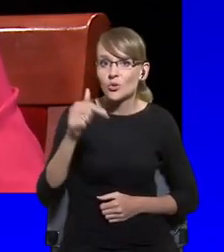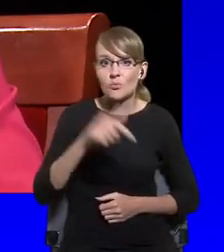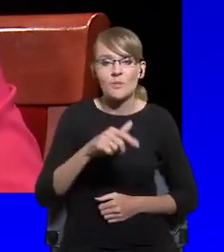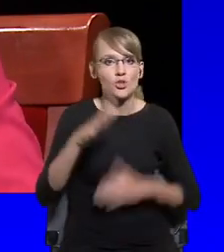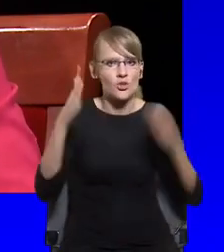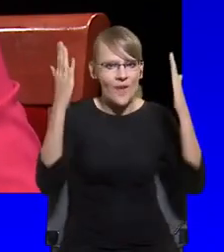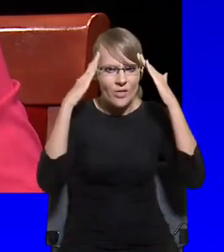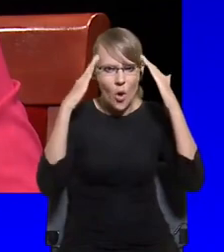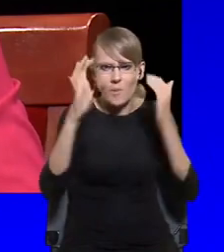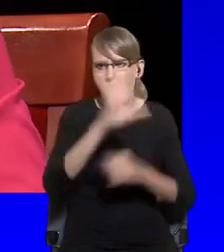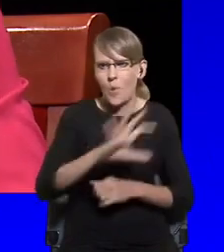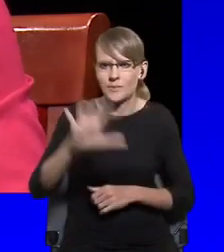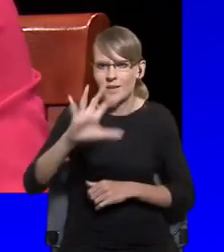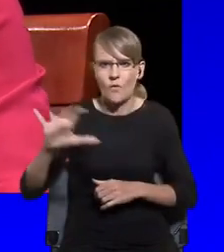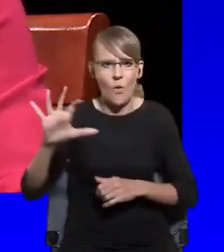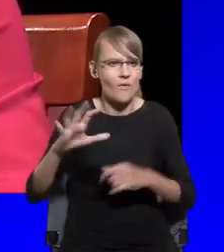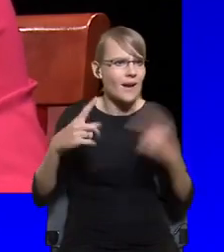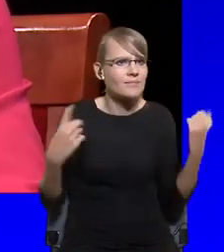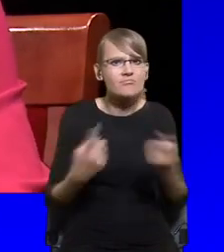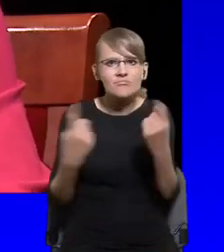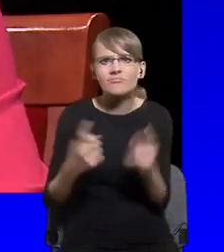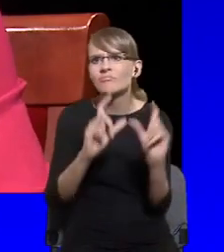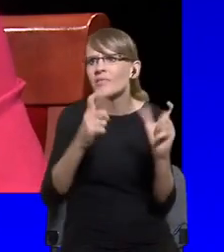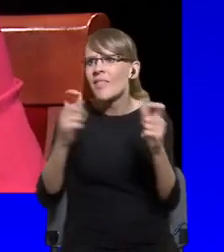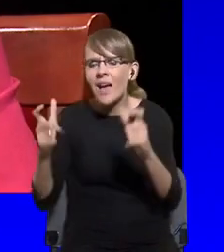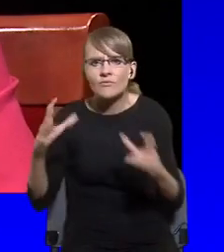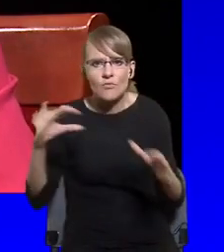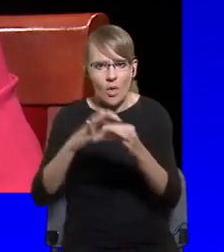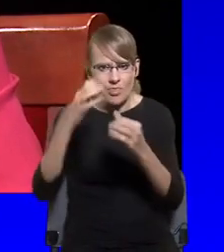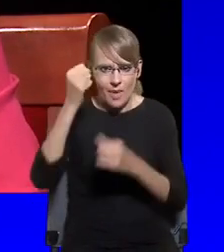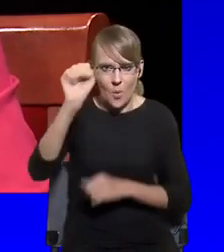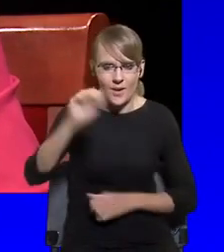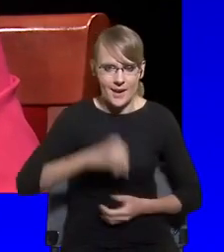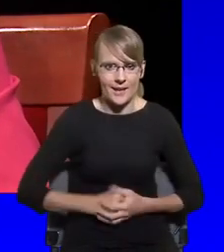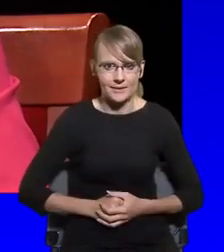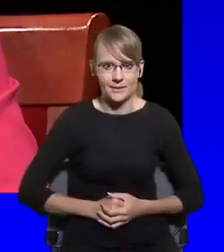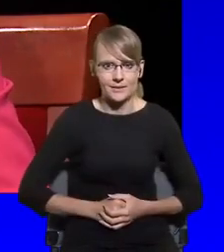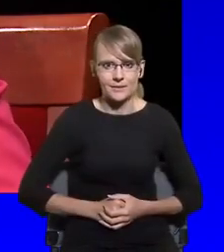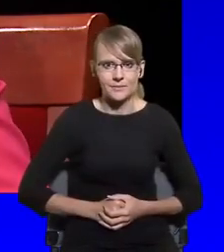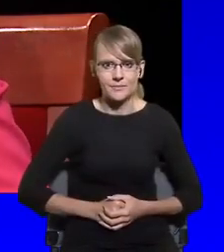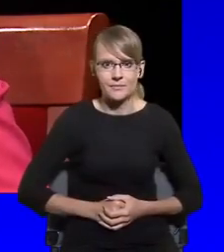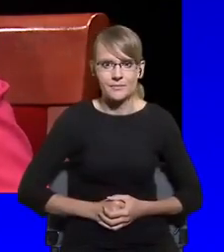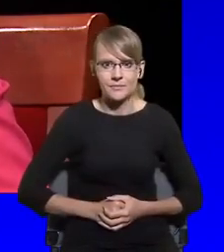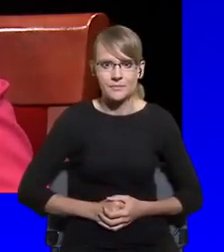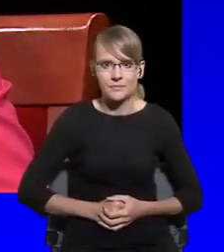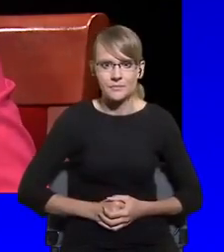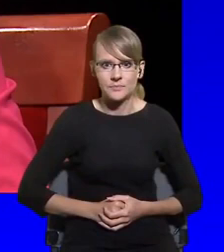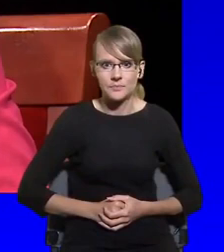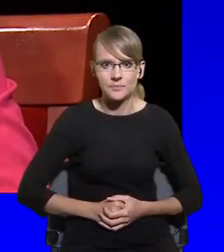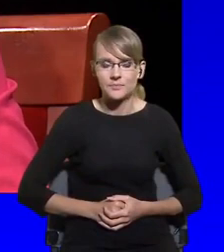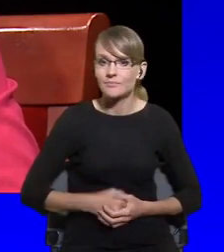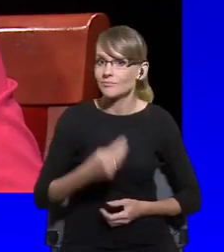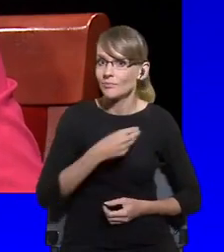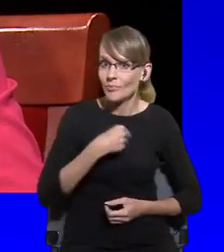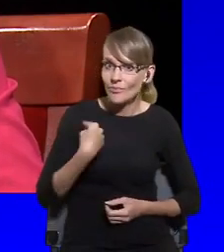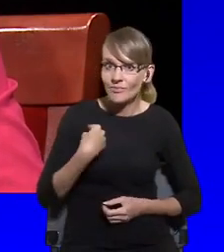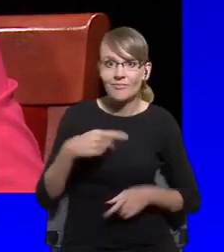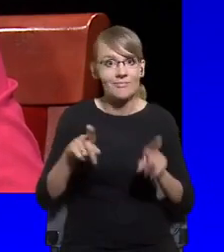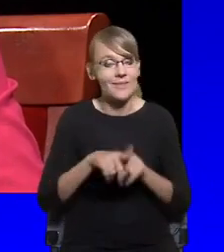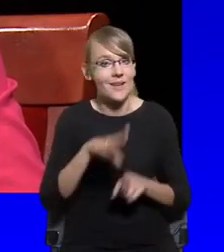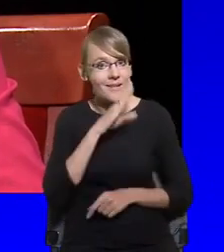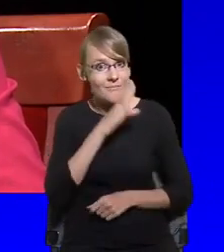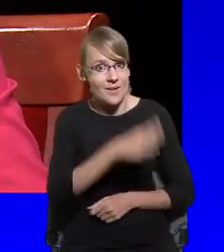happening to, to our democracies. Now, um, I think in, in Poland, but also in the US, it is very